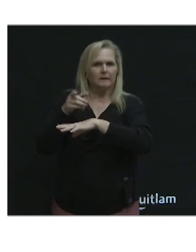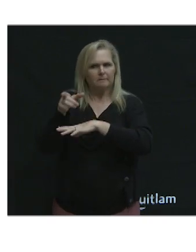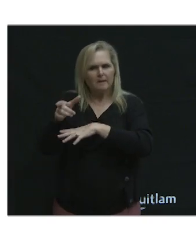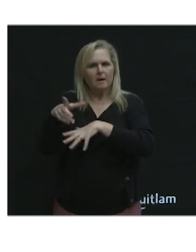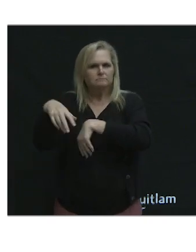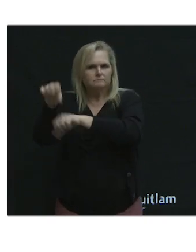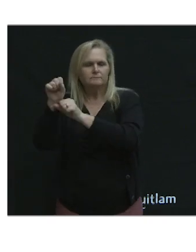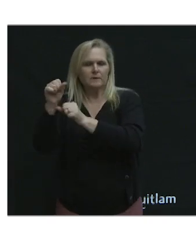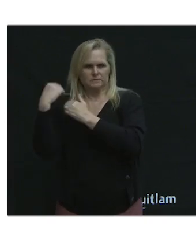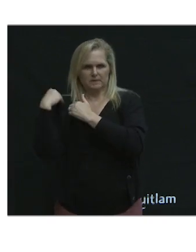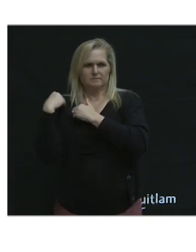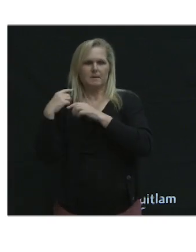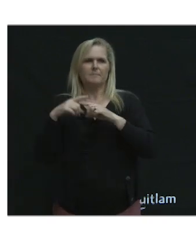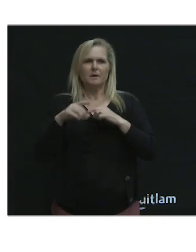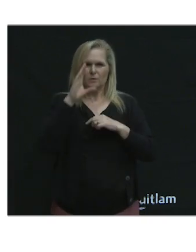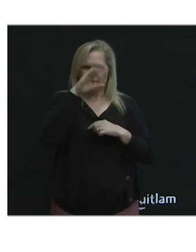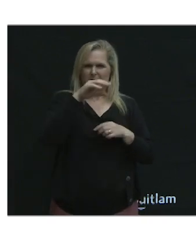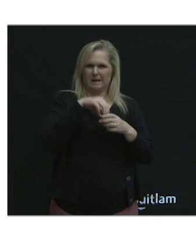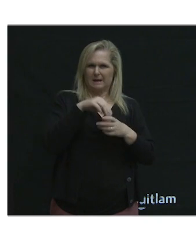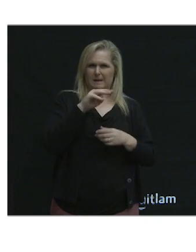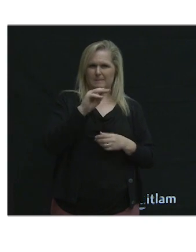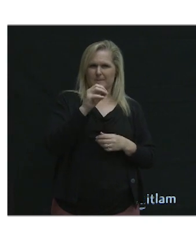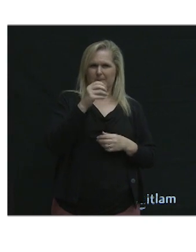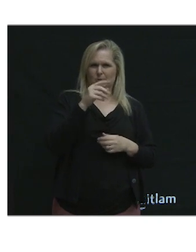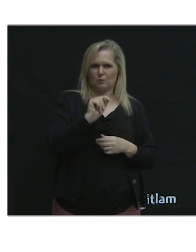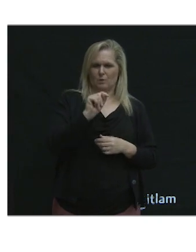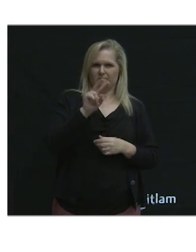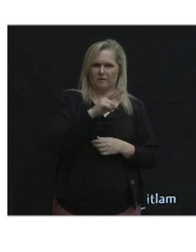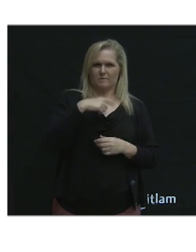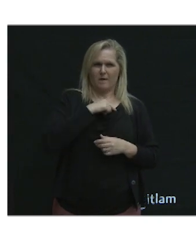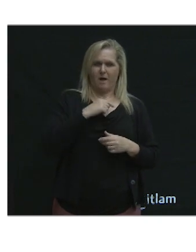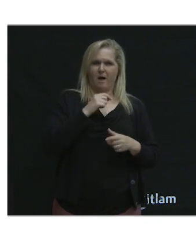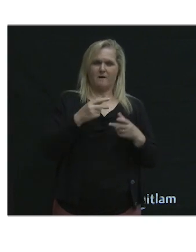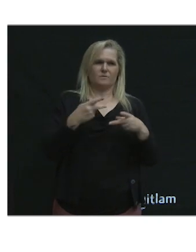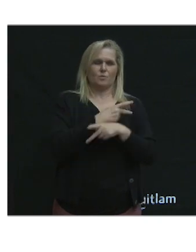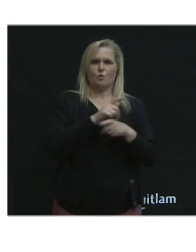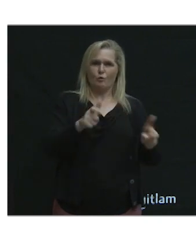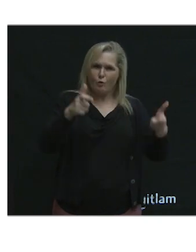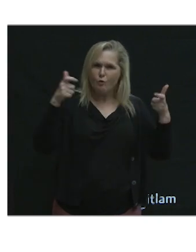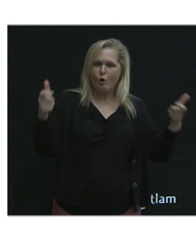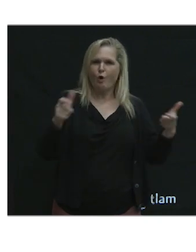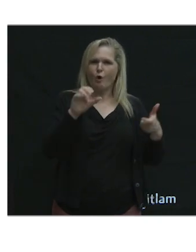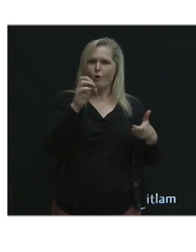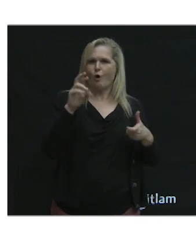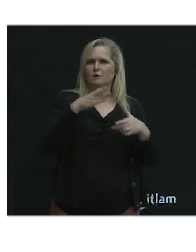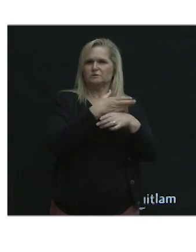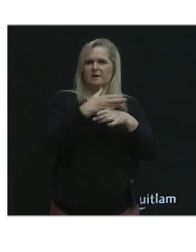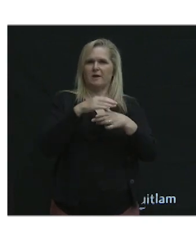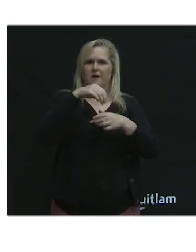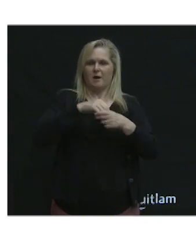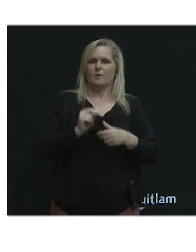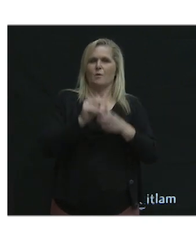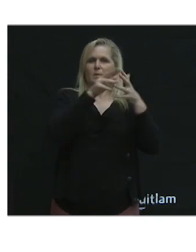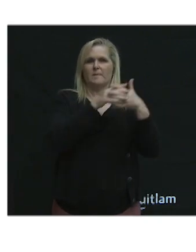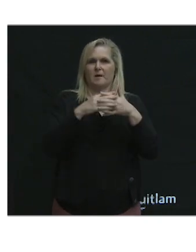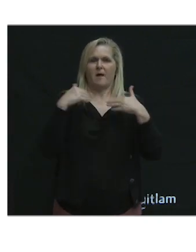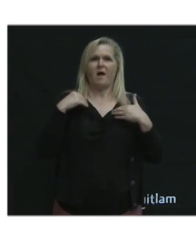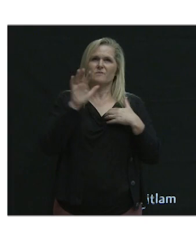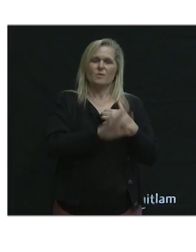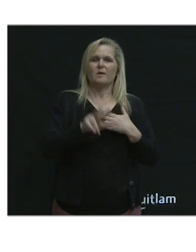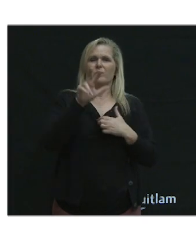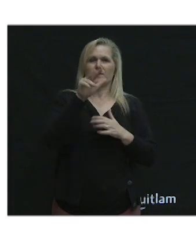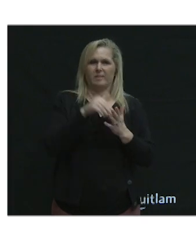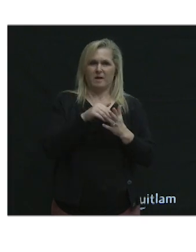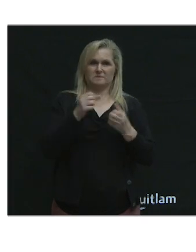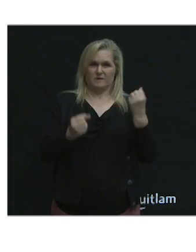We actually, in Metro Vancouver, we actually have the largest car share fleet in North America. It's about 3,000 vehicles altogether.